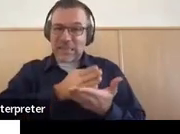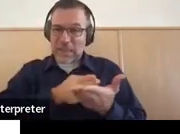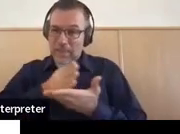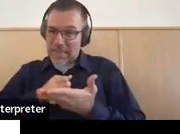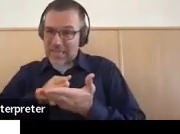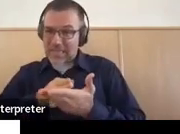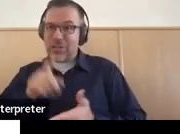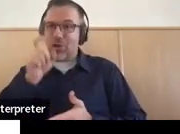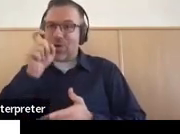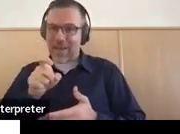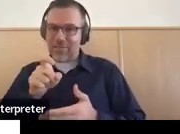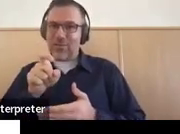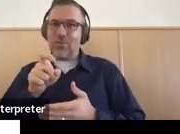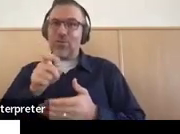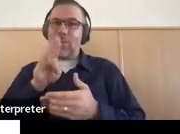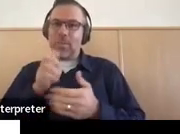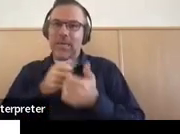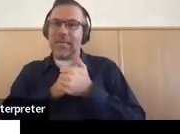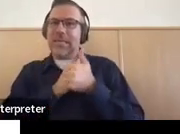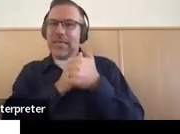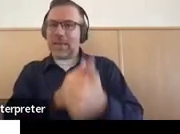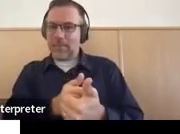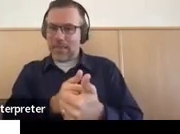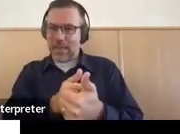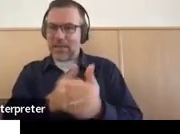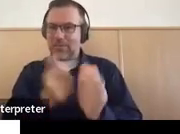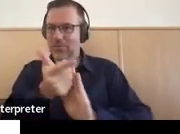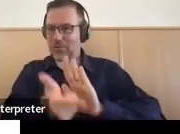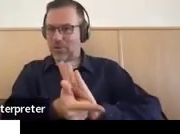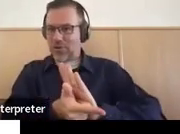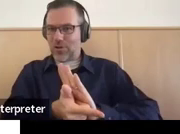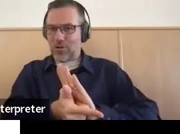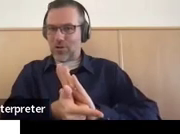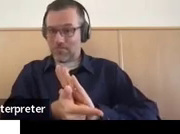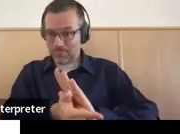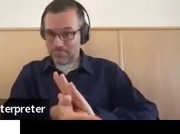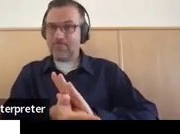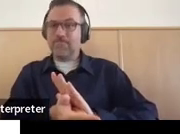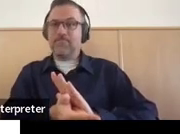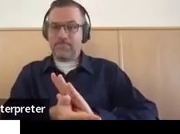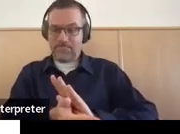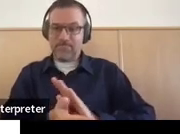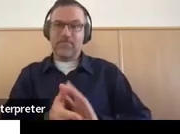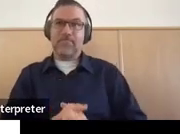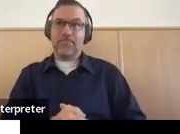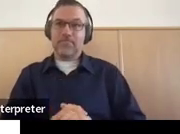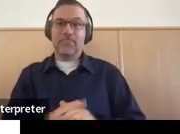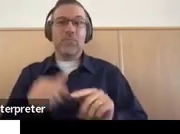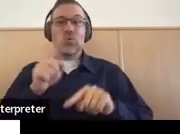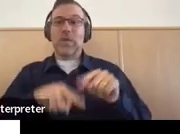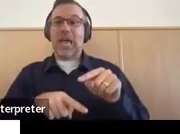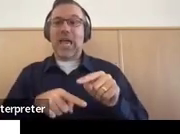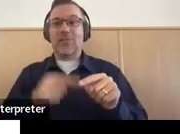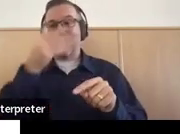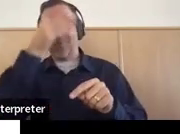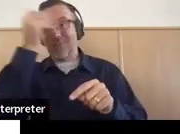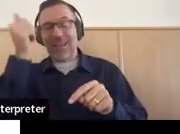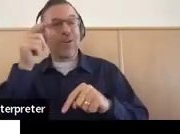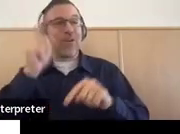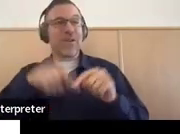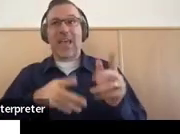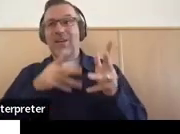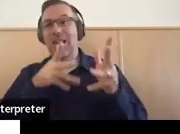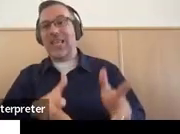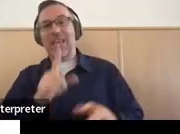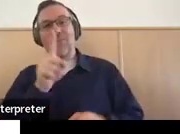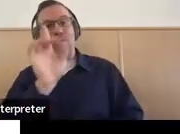compliant in order for the transition plan to be 100% compliant. So we need to make sure that all of